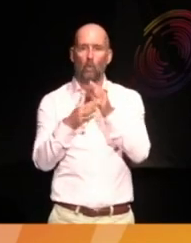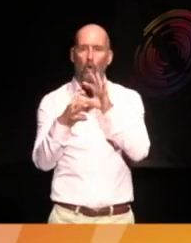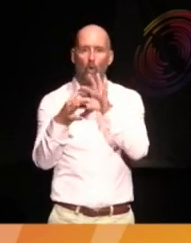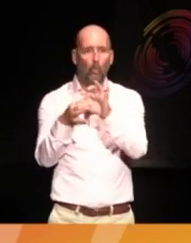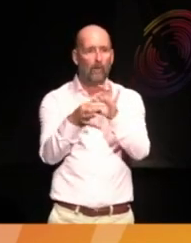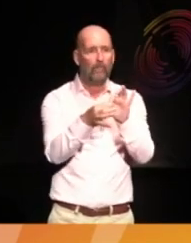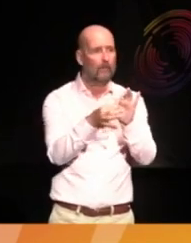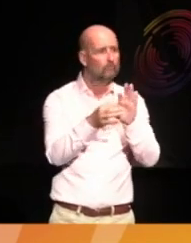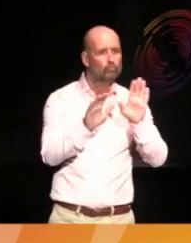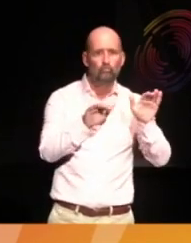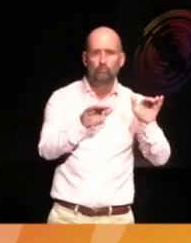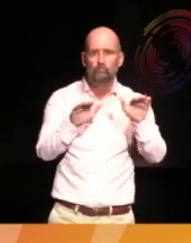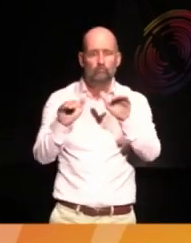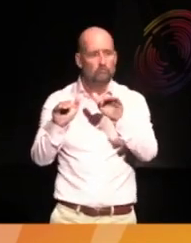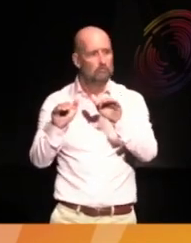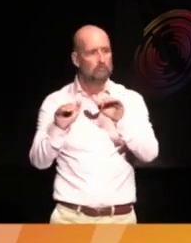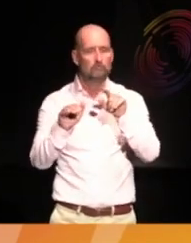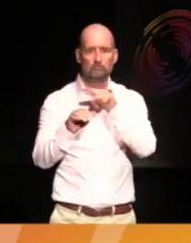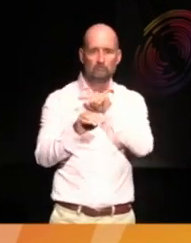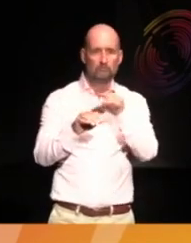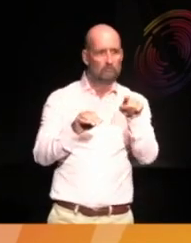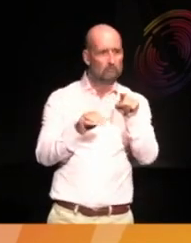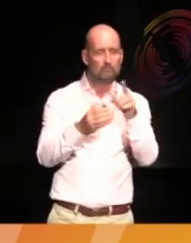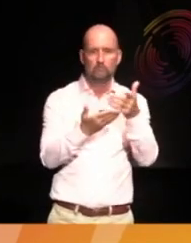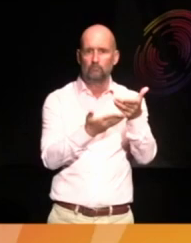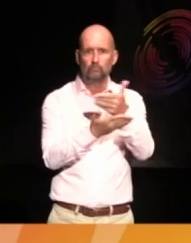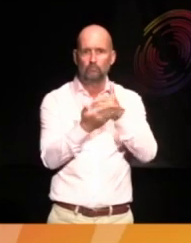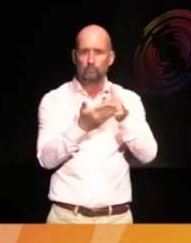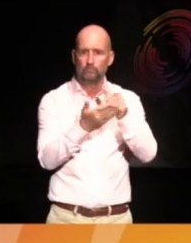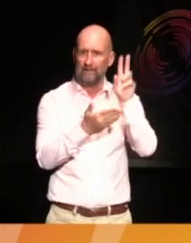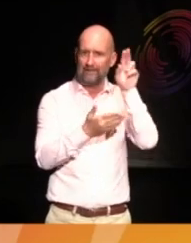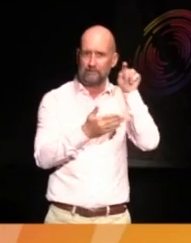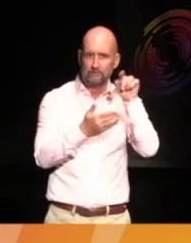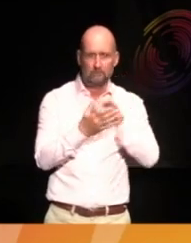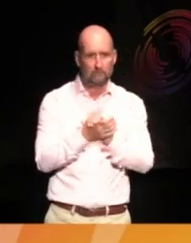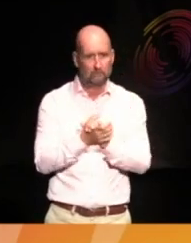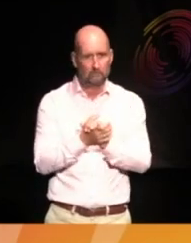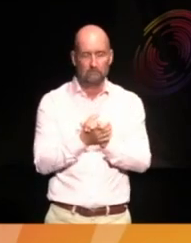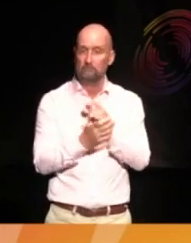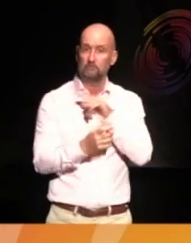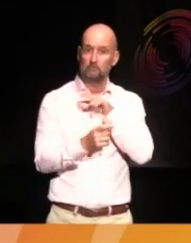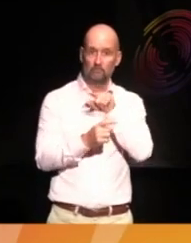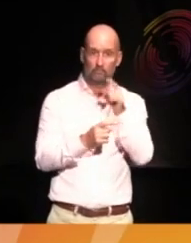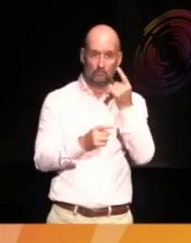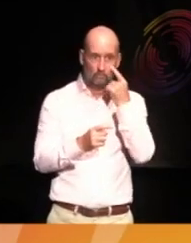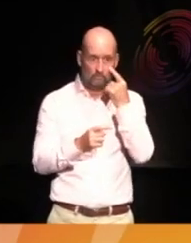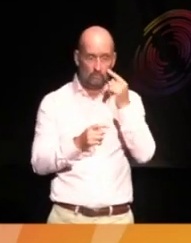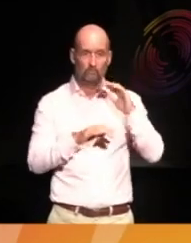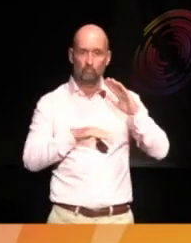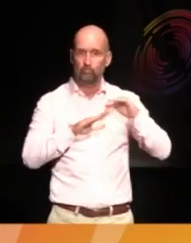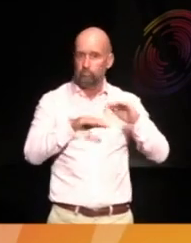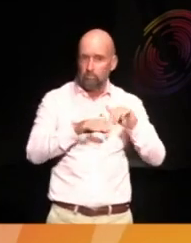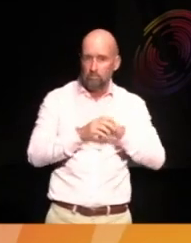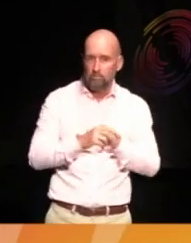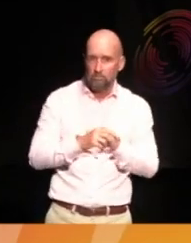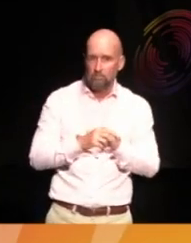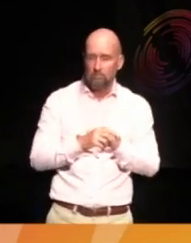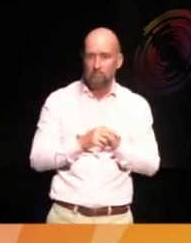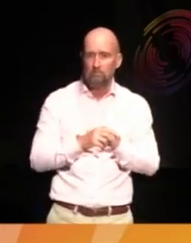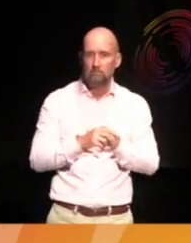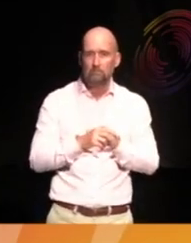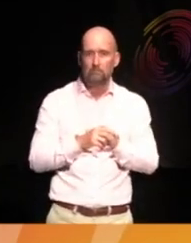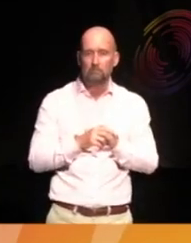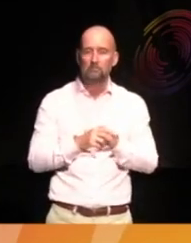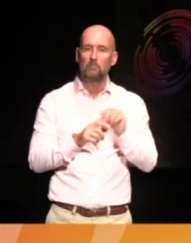reinterpret the collection in the museum. So, they came to the museum, they looked at the drums, and immediately they started telling stories about what